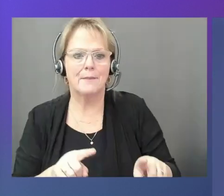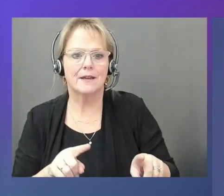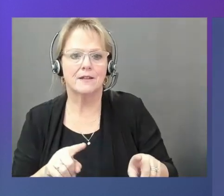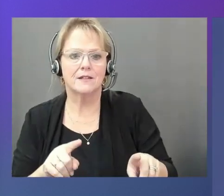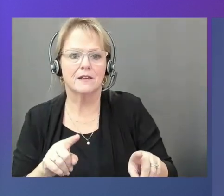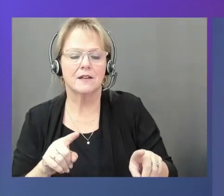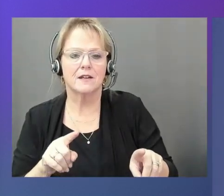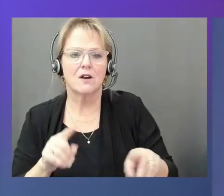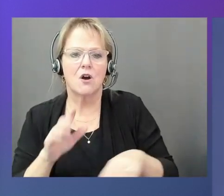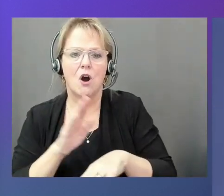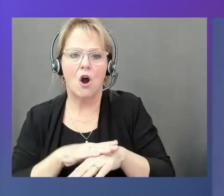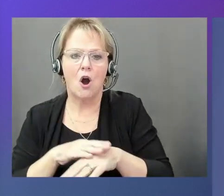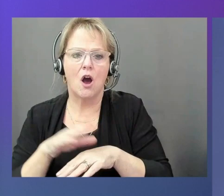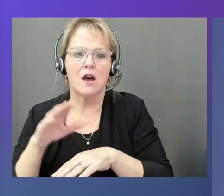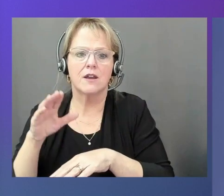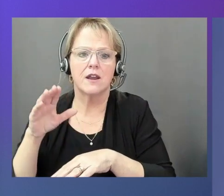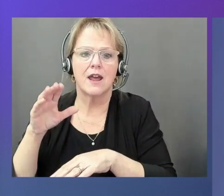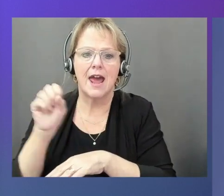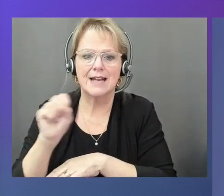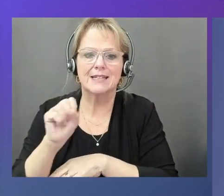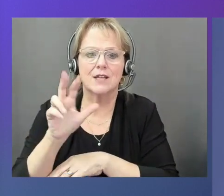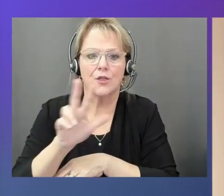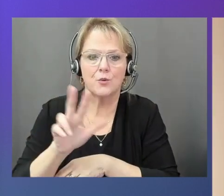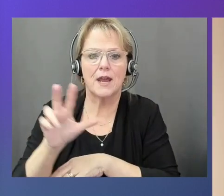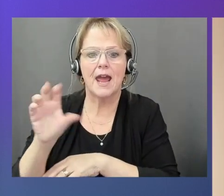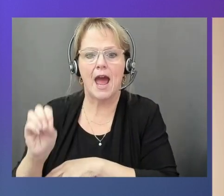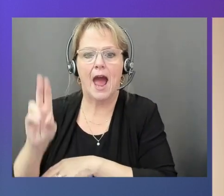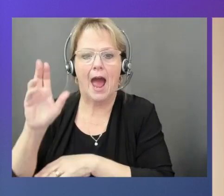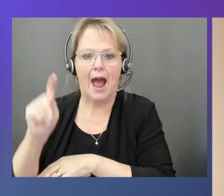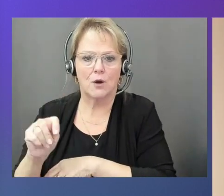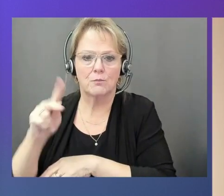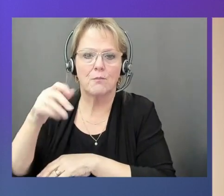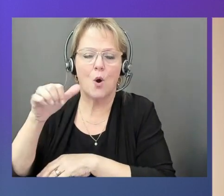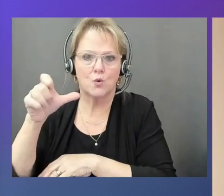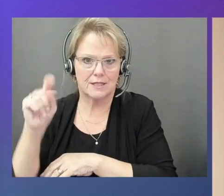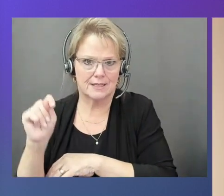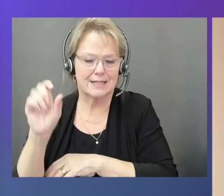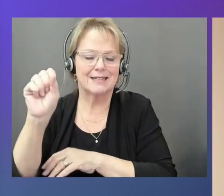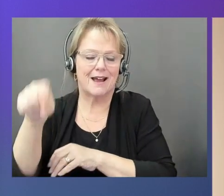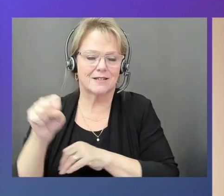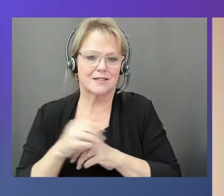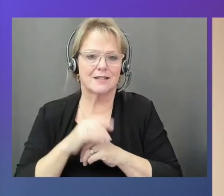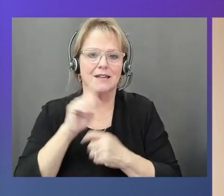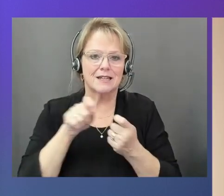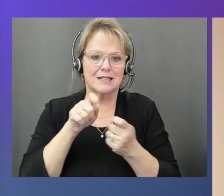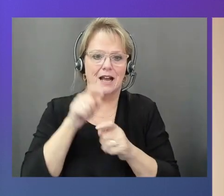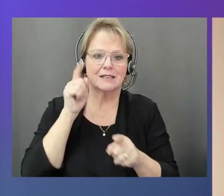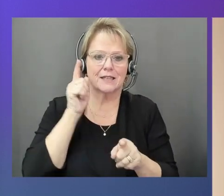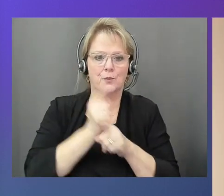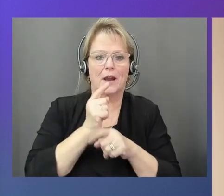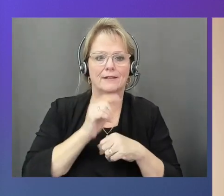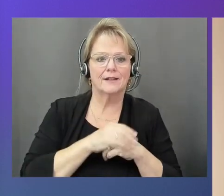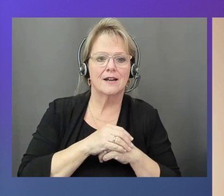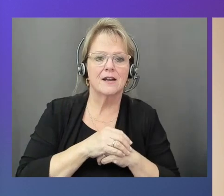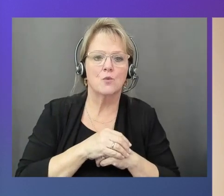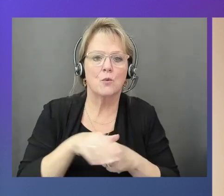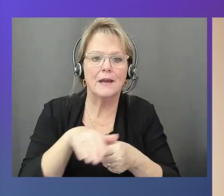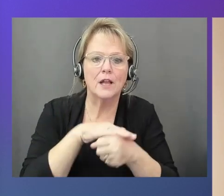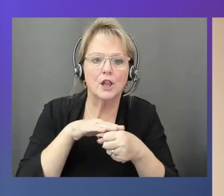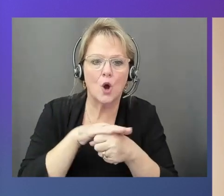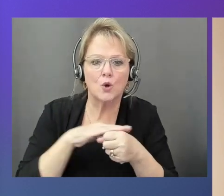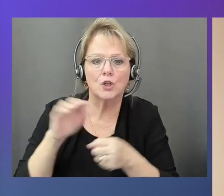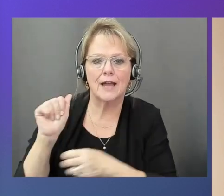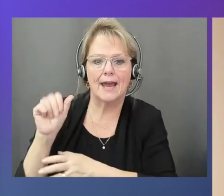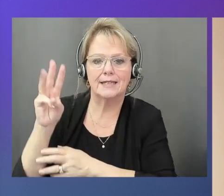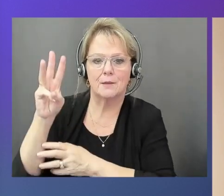means AWS services run on AWS cloud. then AWS Outpost is your local AWS services. So same story. You have